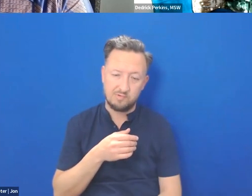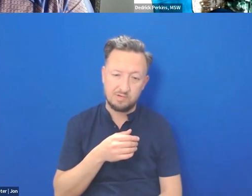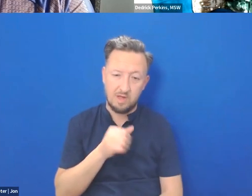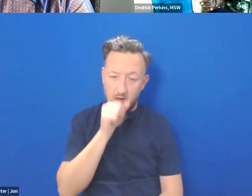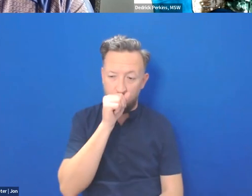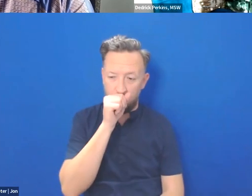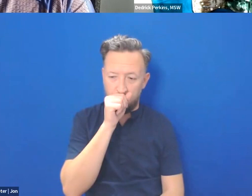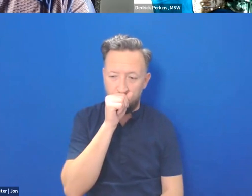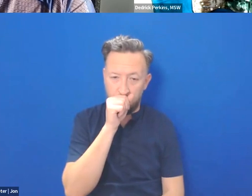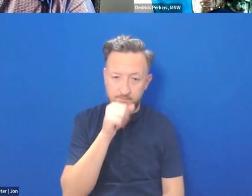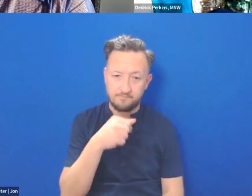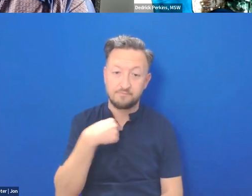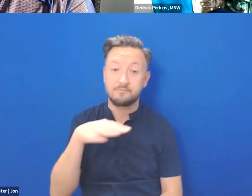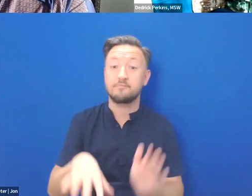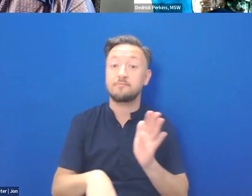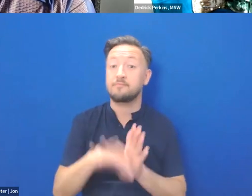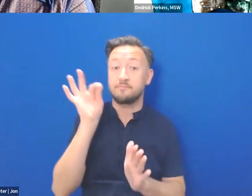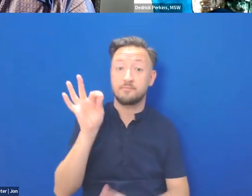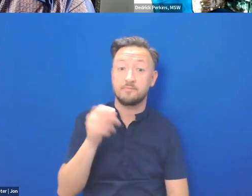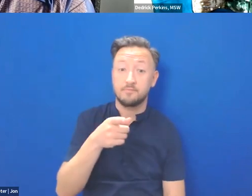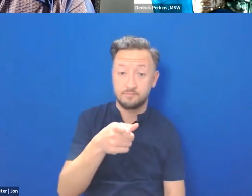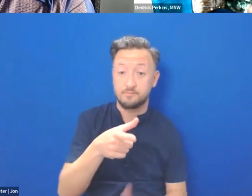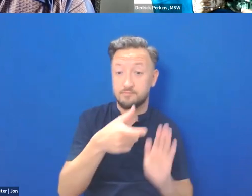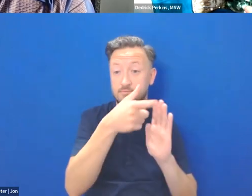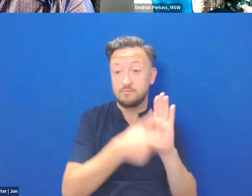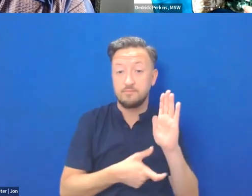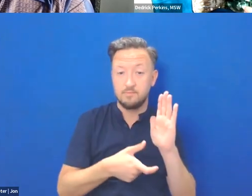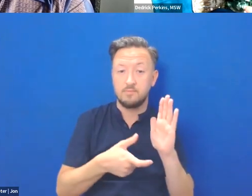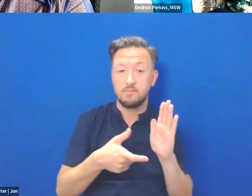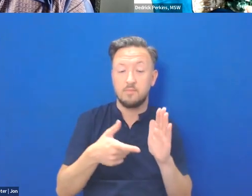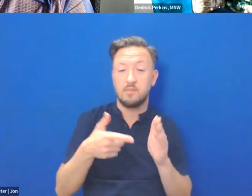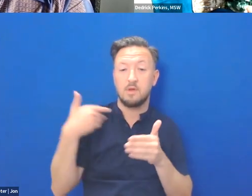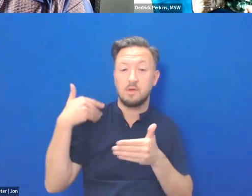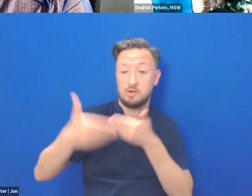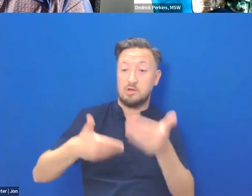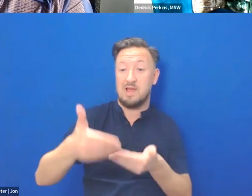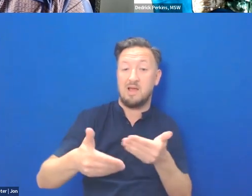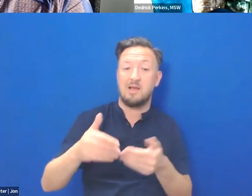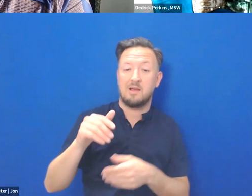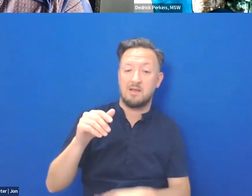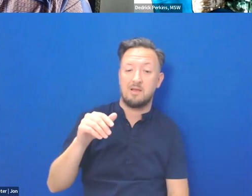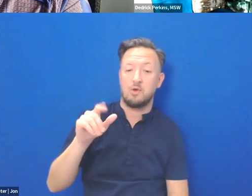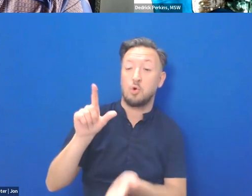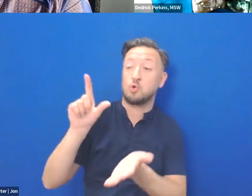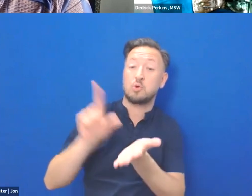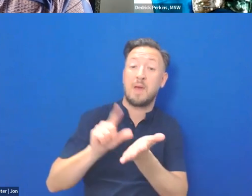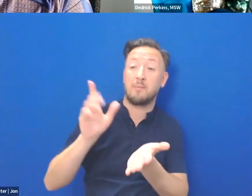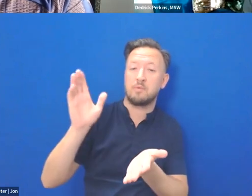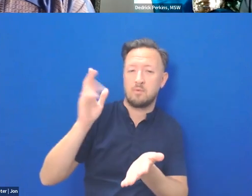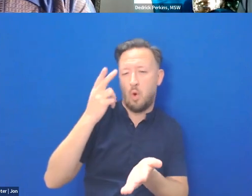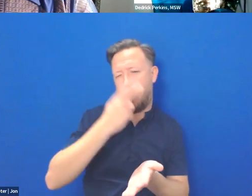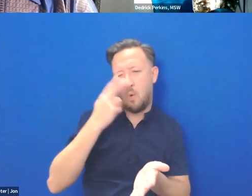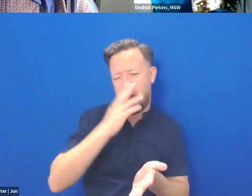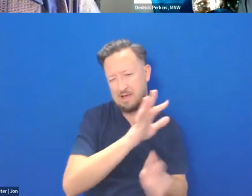And I find the article, the genealogy that was published in the Kamaka Inanna newspaper. It's all in Hawaiian.